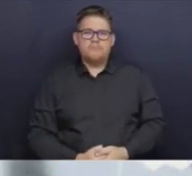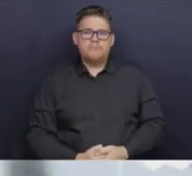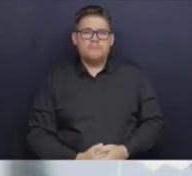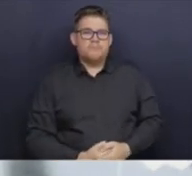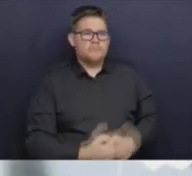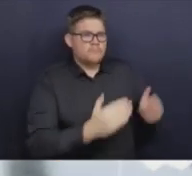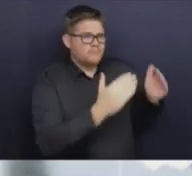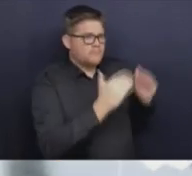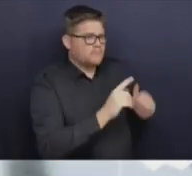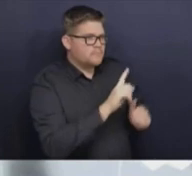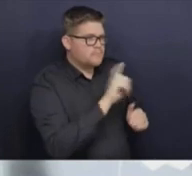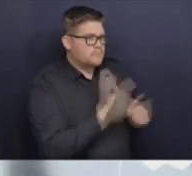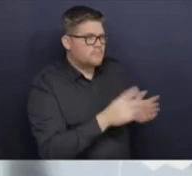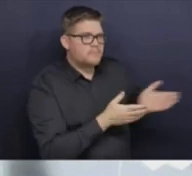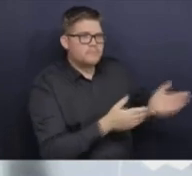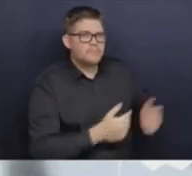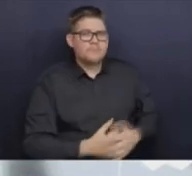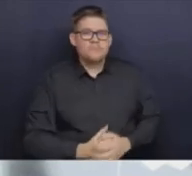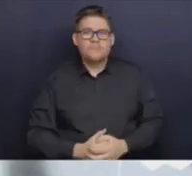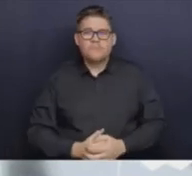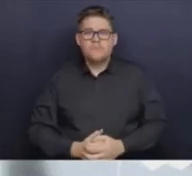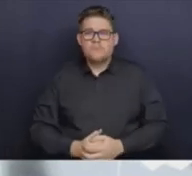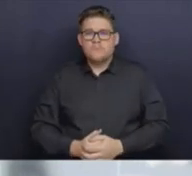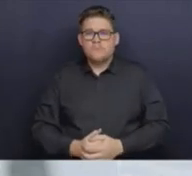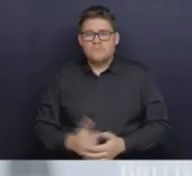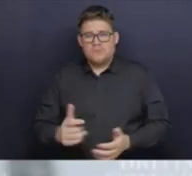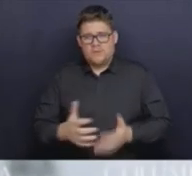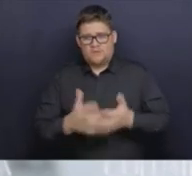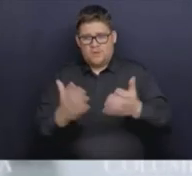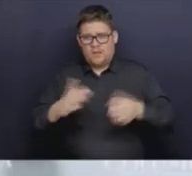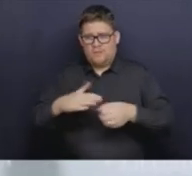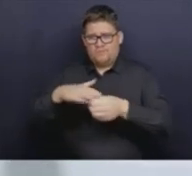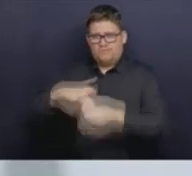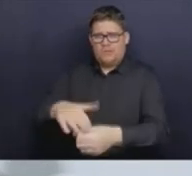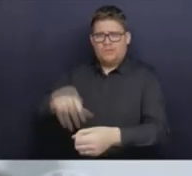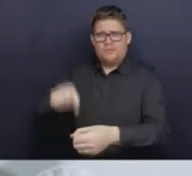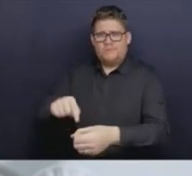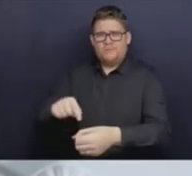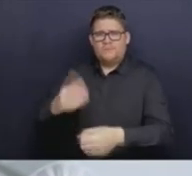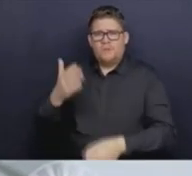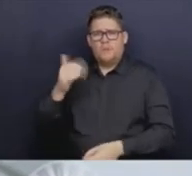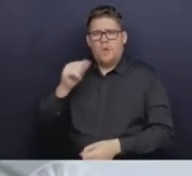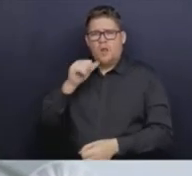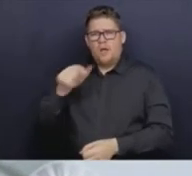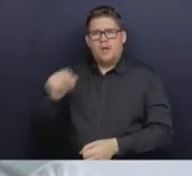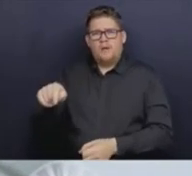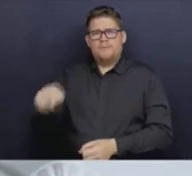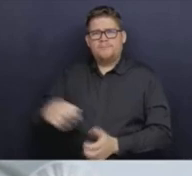sunshine pressure, as you say. Why not take, and these were touched on this a little bit earlier, but why not take more